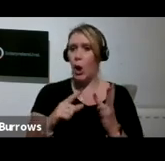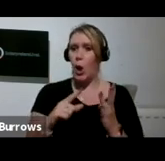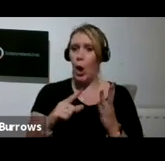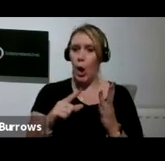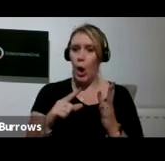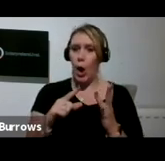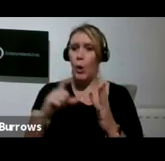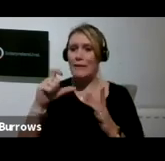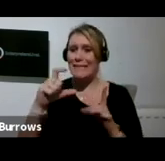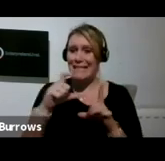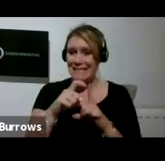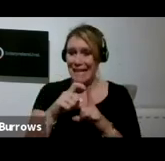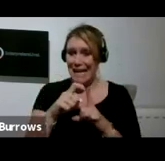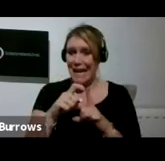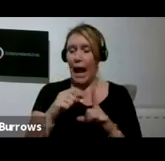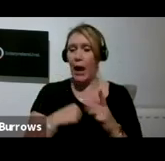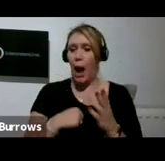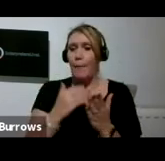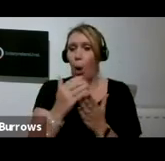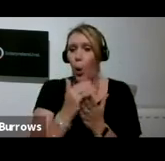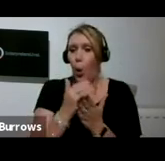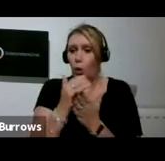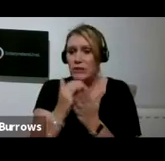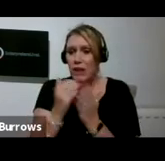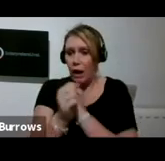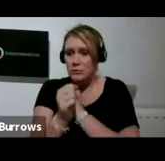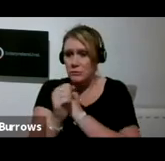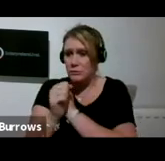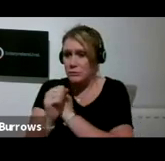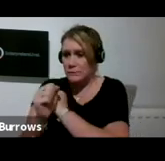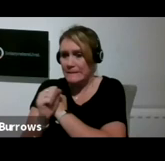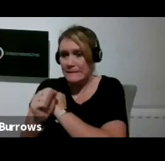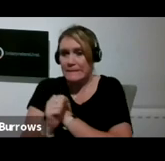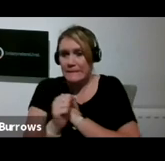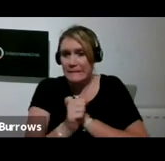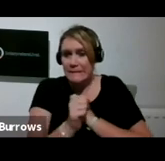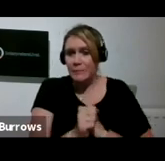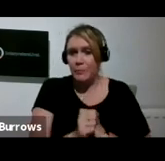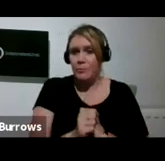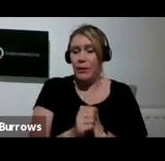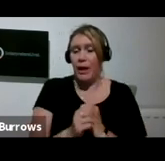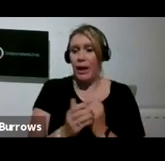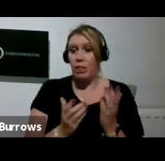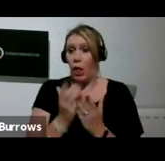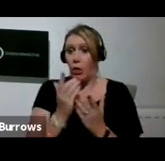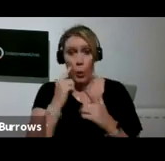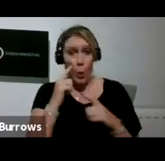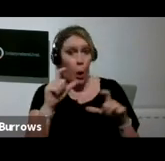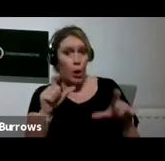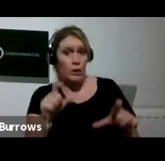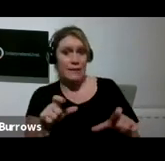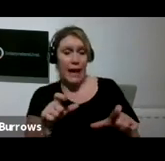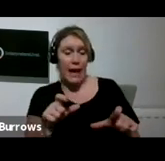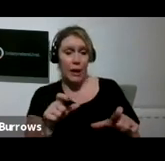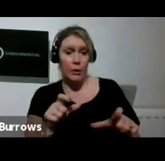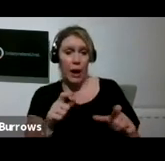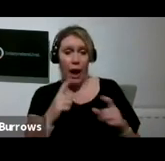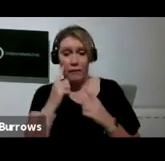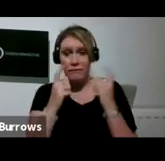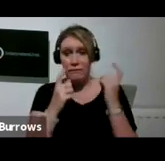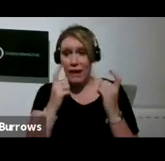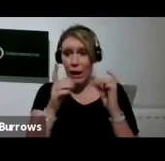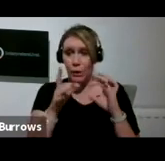and I'm a hoarder. And during lockdown, I joined the Together